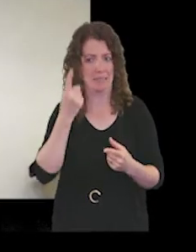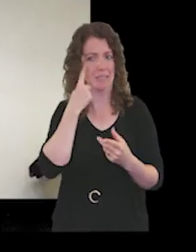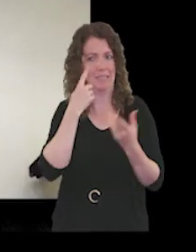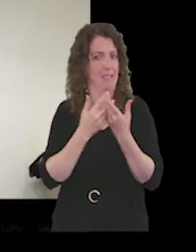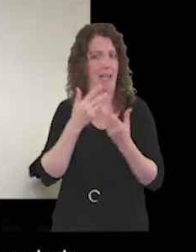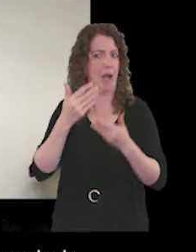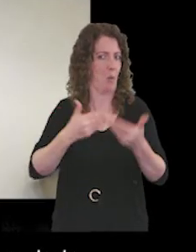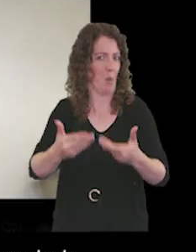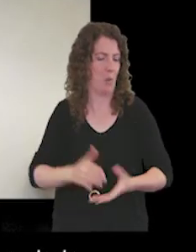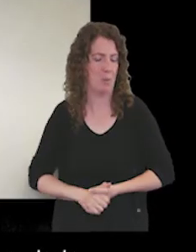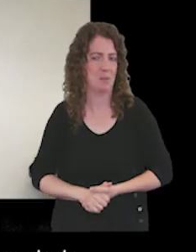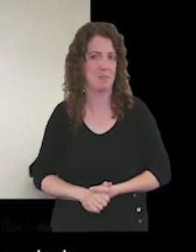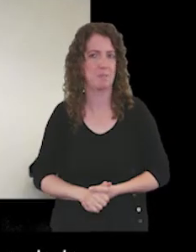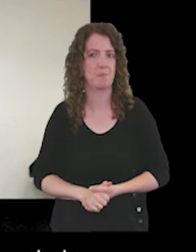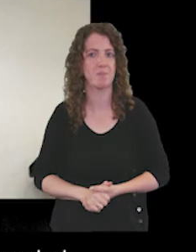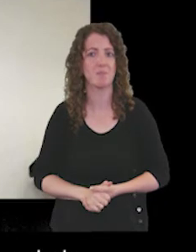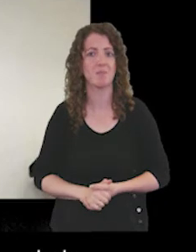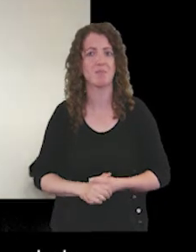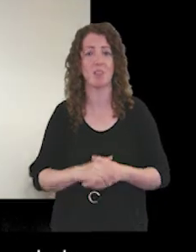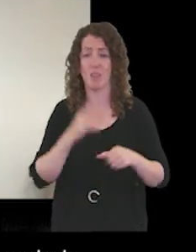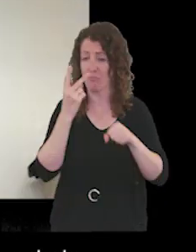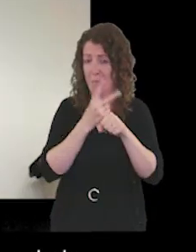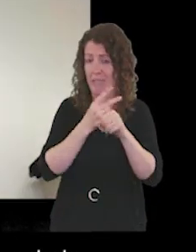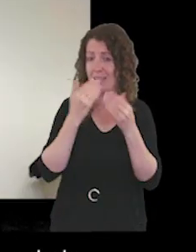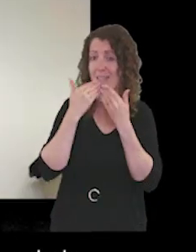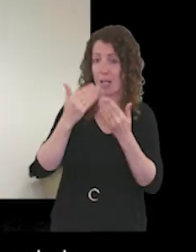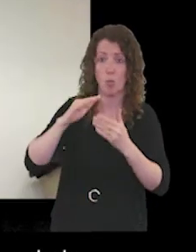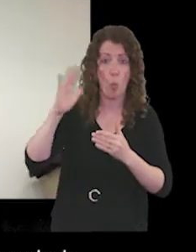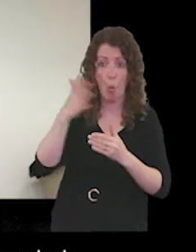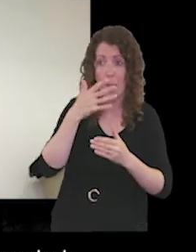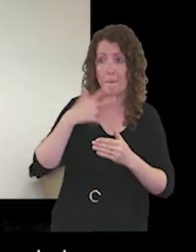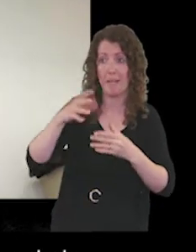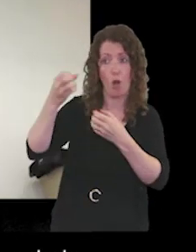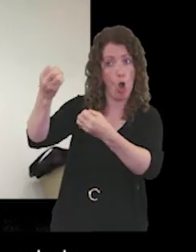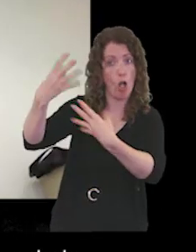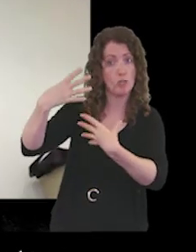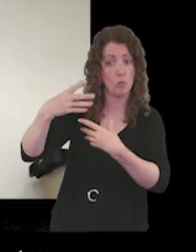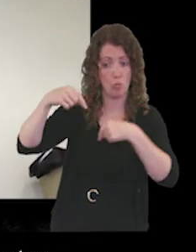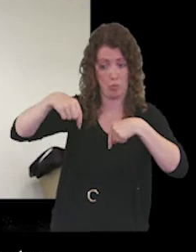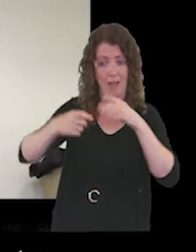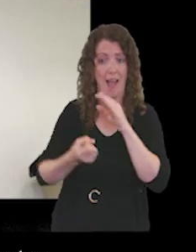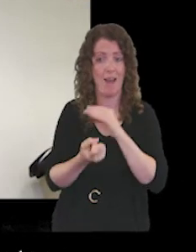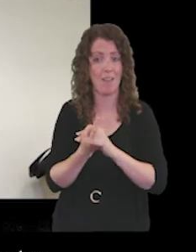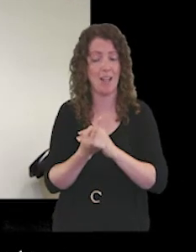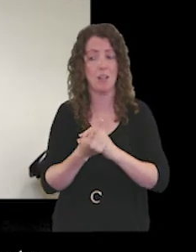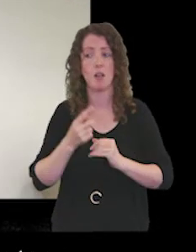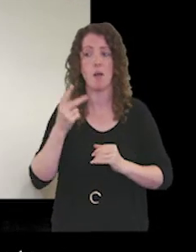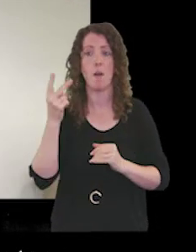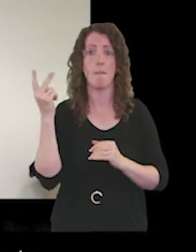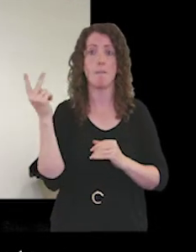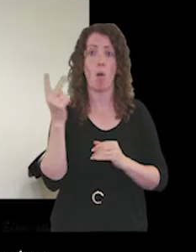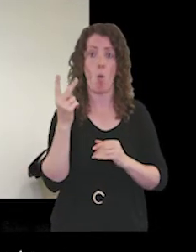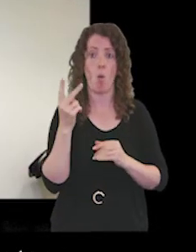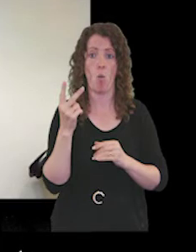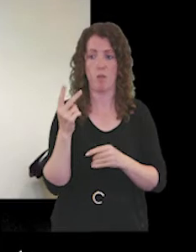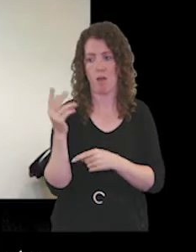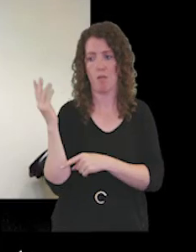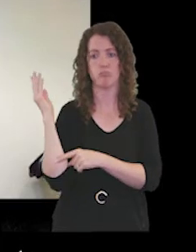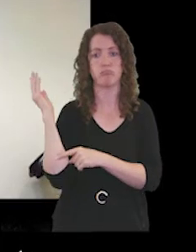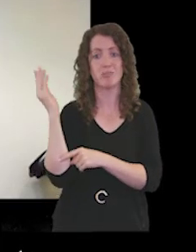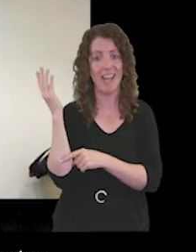um just to reiterate thanks to everybody who's contributed to this event um both our on-screen presenters